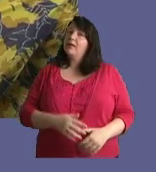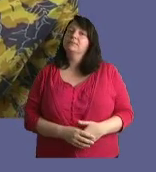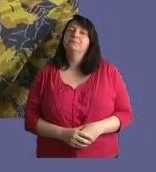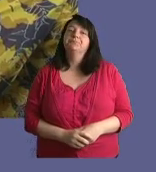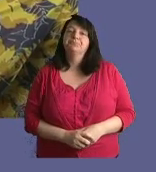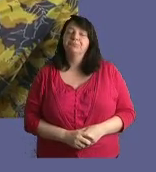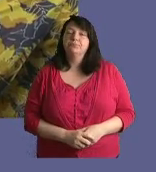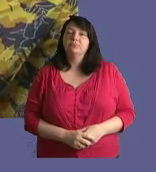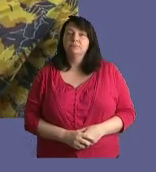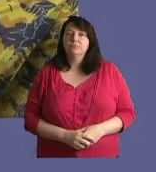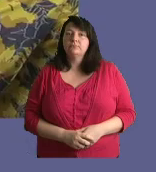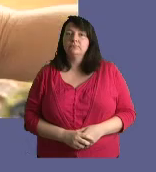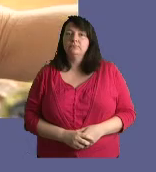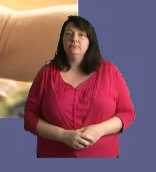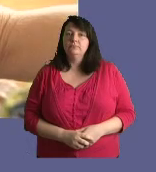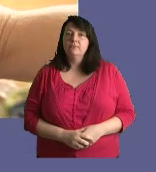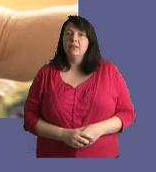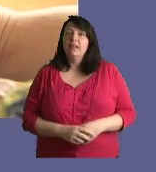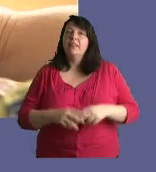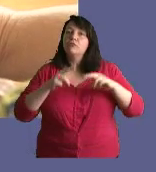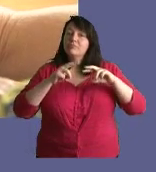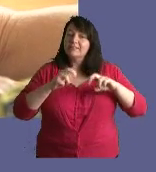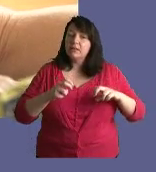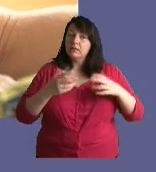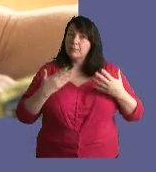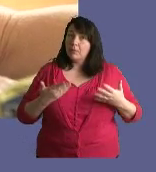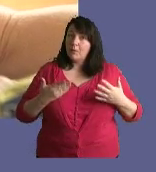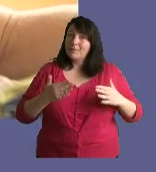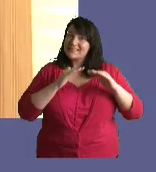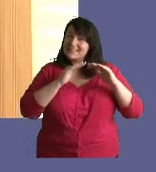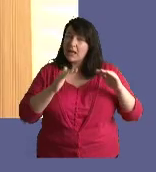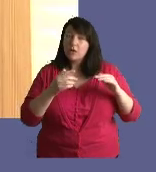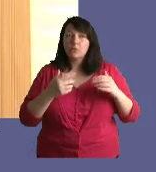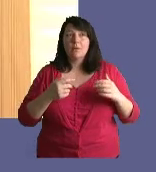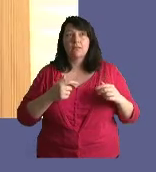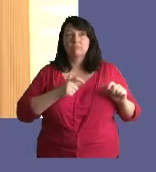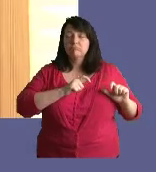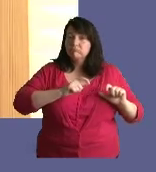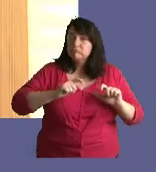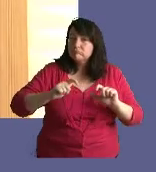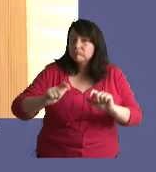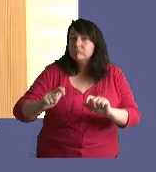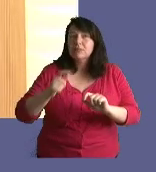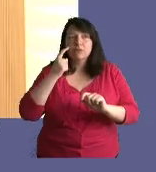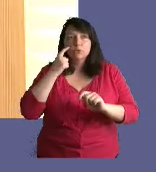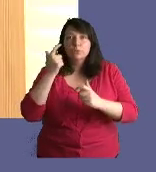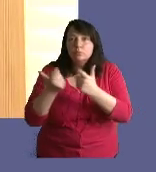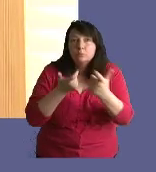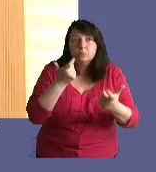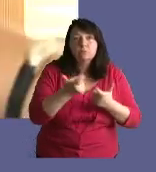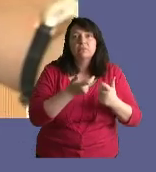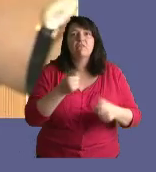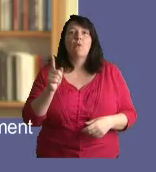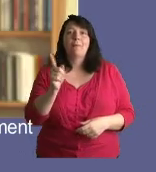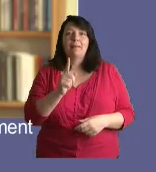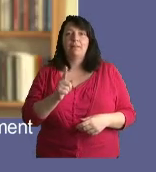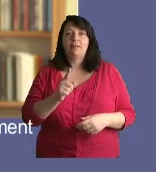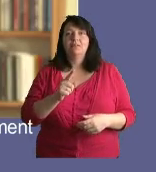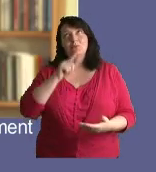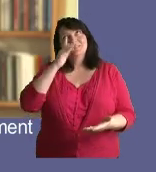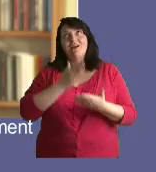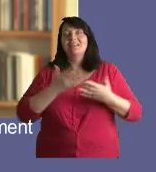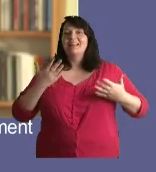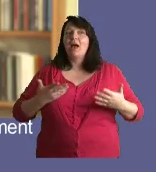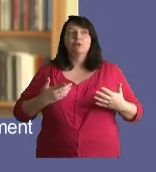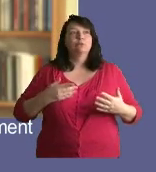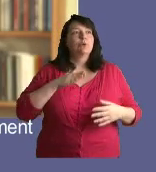of that the research is at the stage at the moment where we're still looking for people we're actually decided now to go into